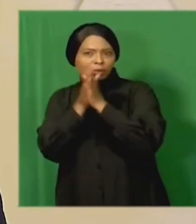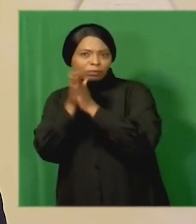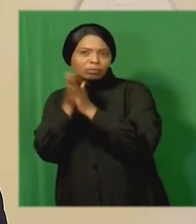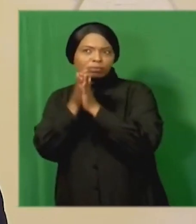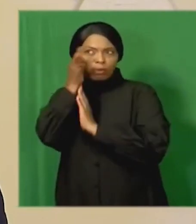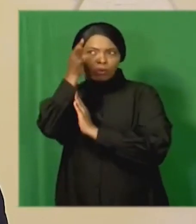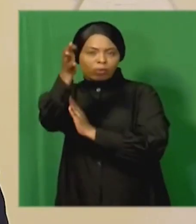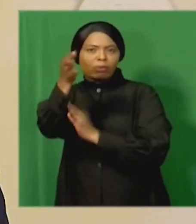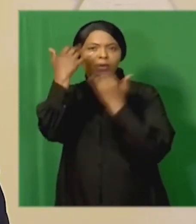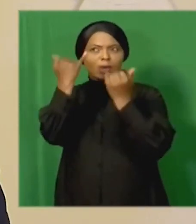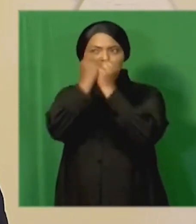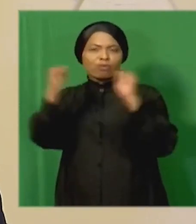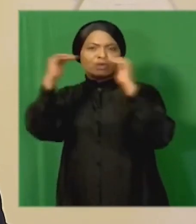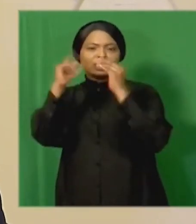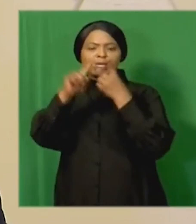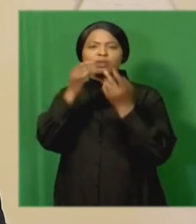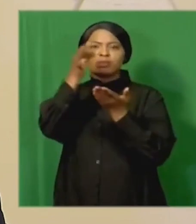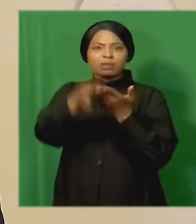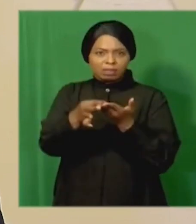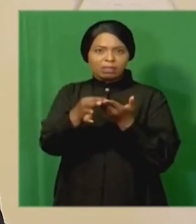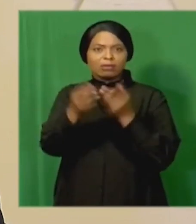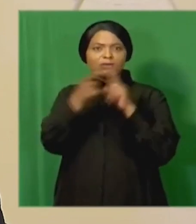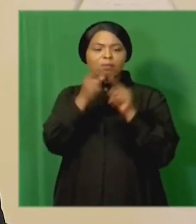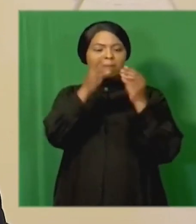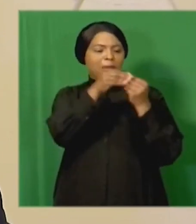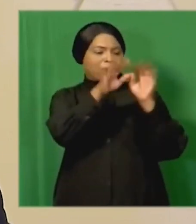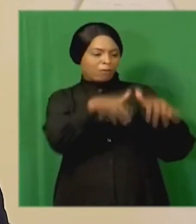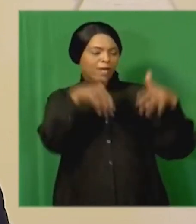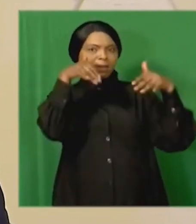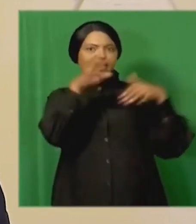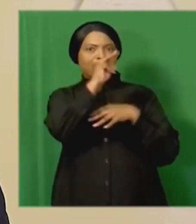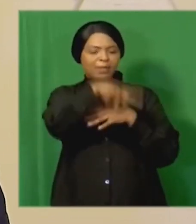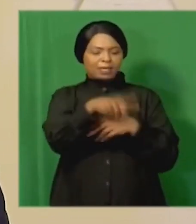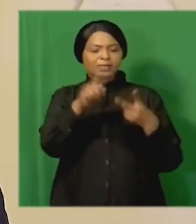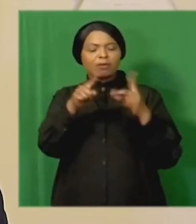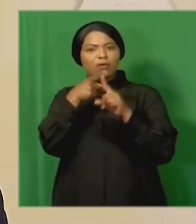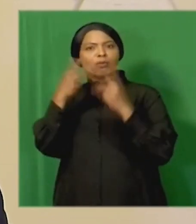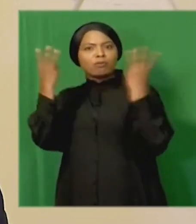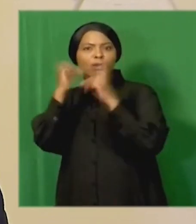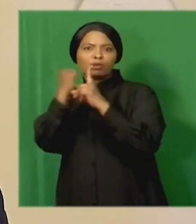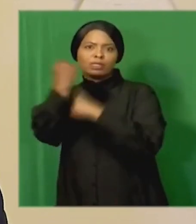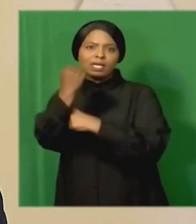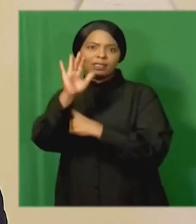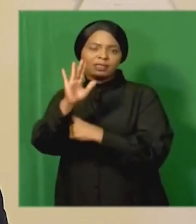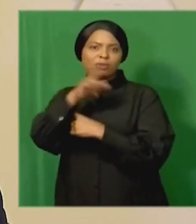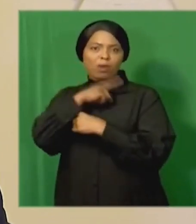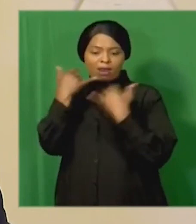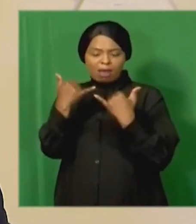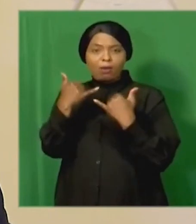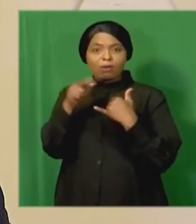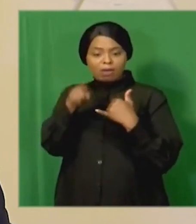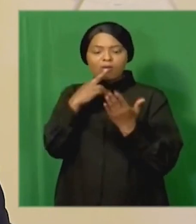deliberations and suggestions of members of parliament and from across society as we take forward